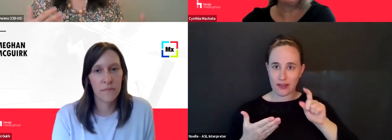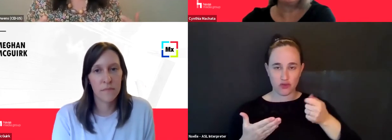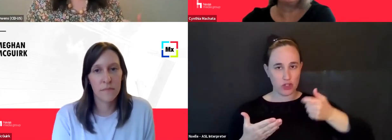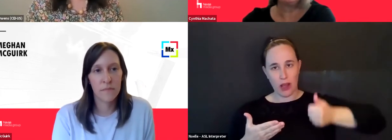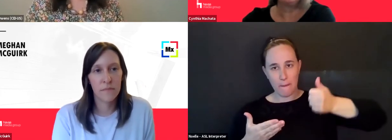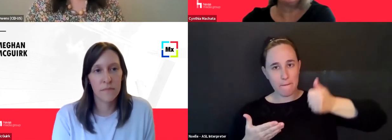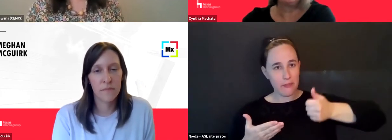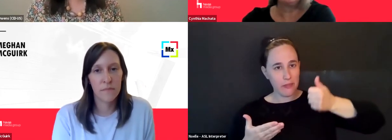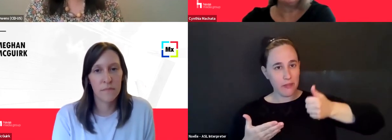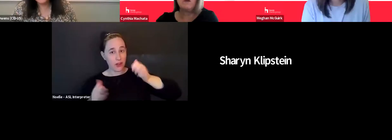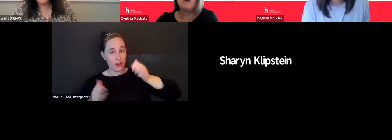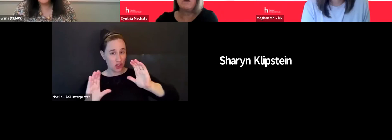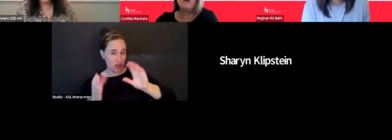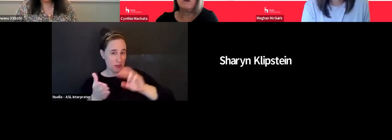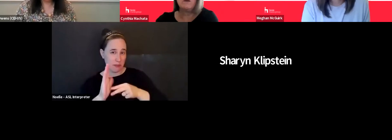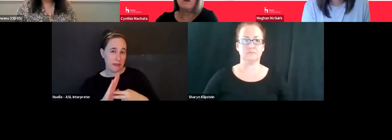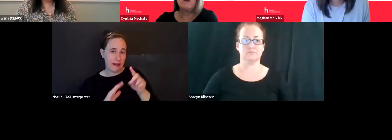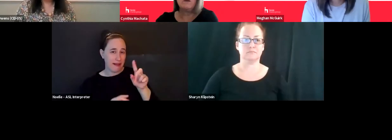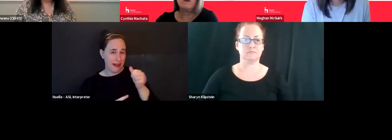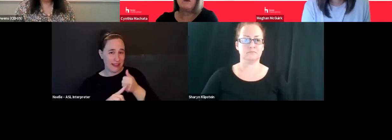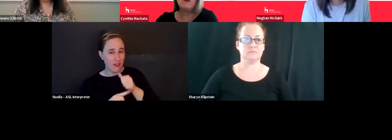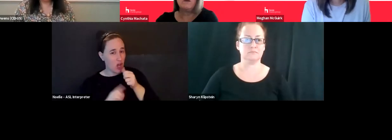that's maybe not authentic, if you will.